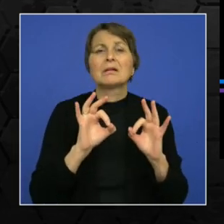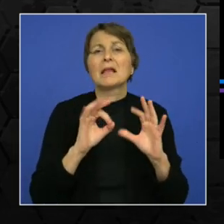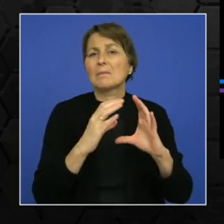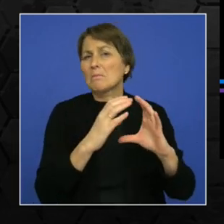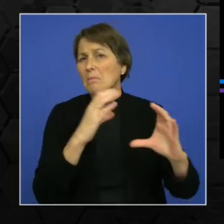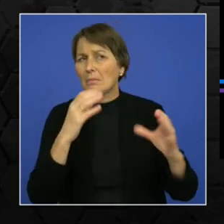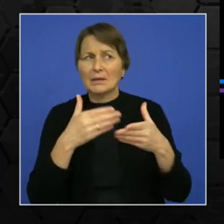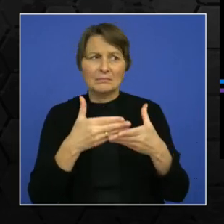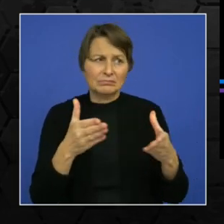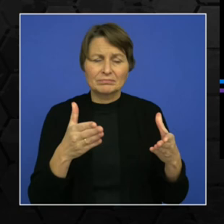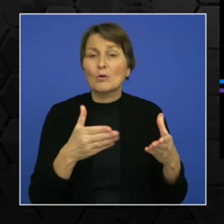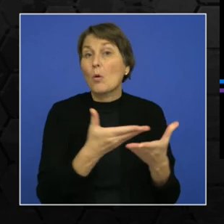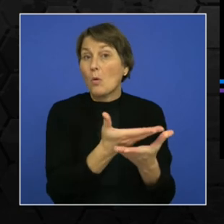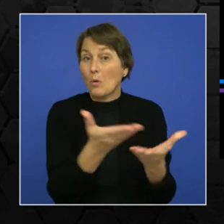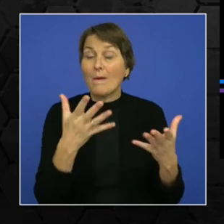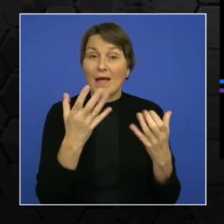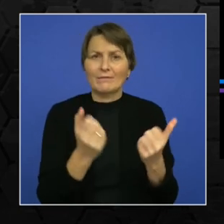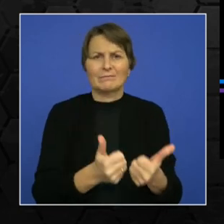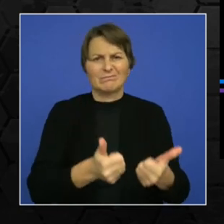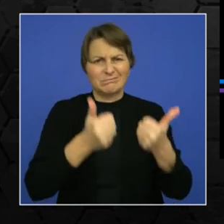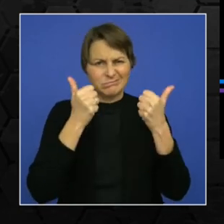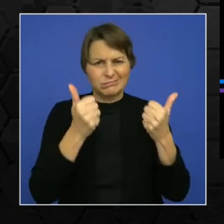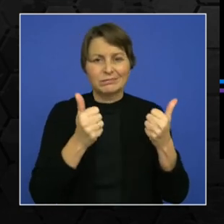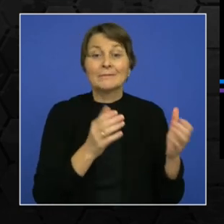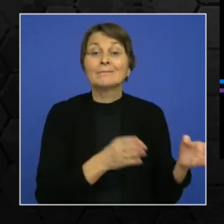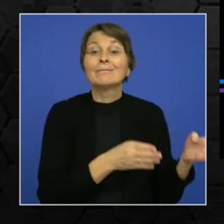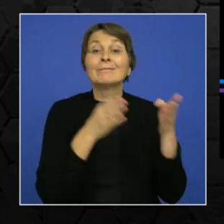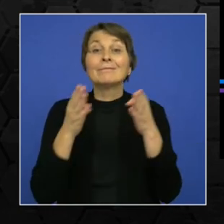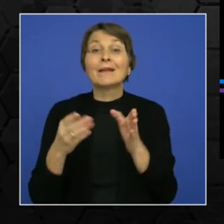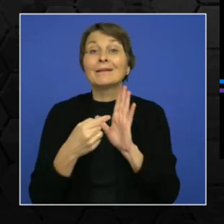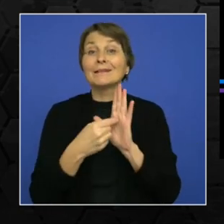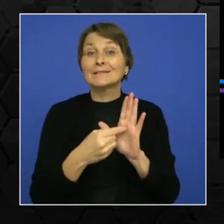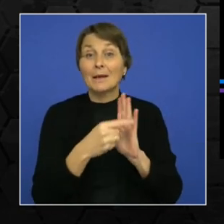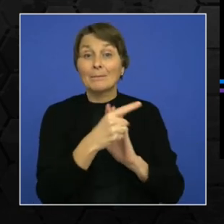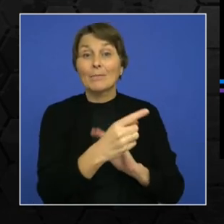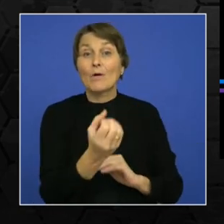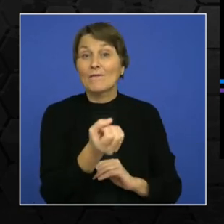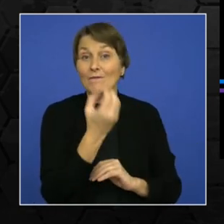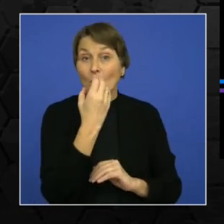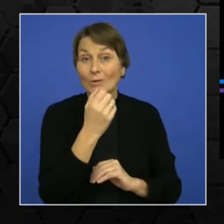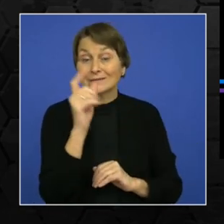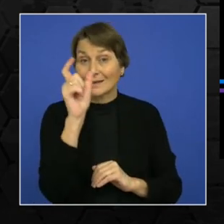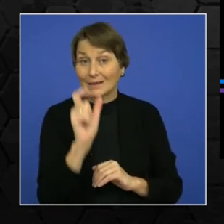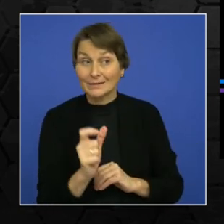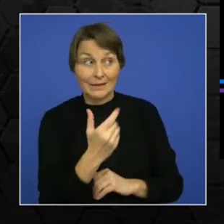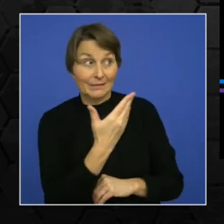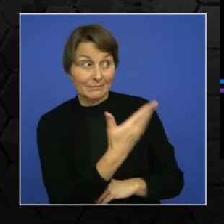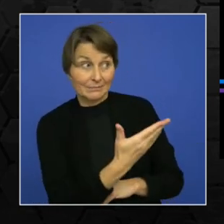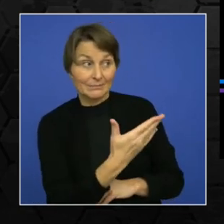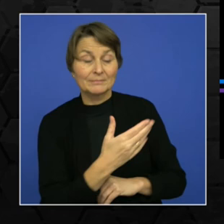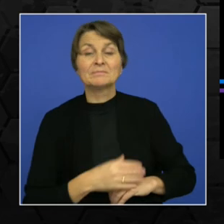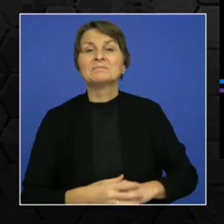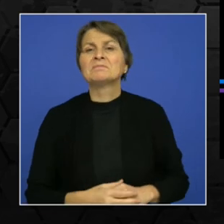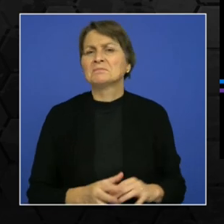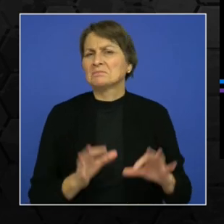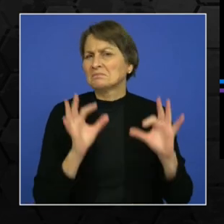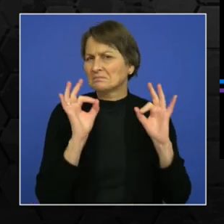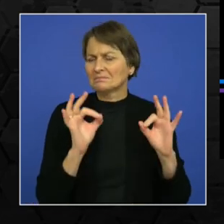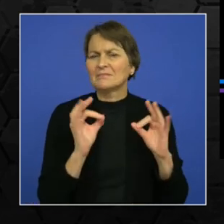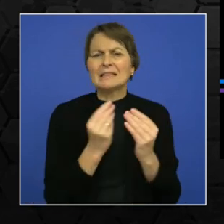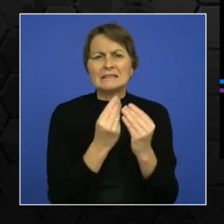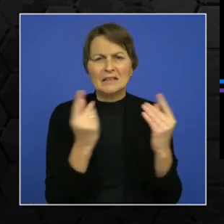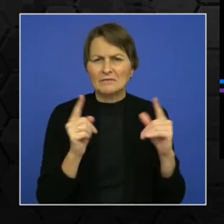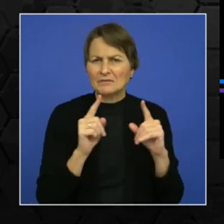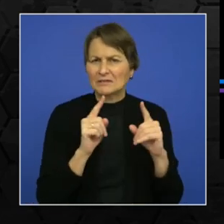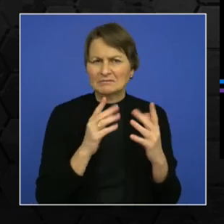well as on the stations. Next up, we have Florence Italy as a perfect exemplification of a multimodal transportation. Florence